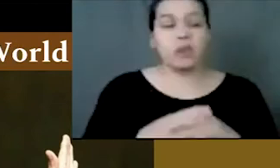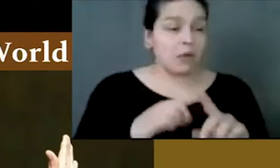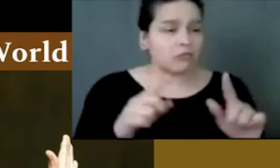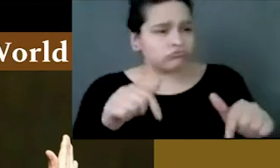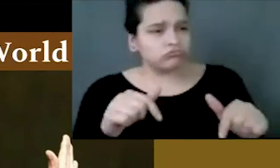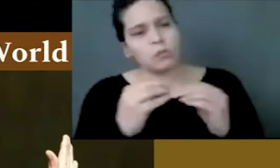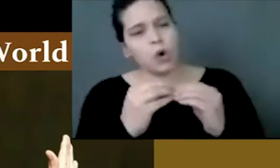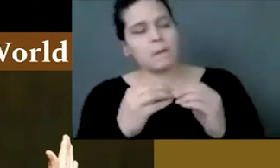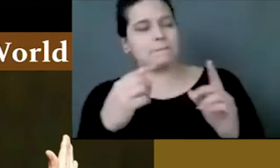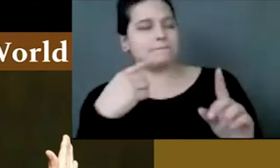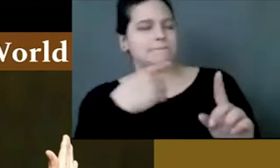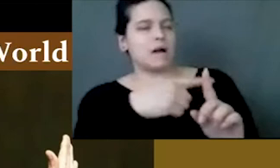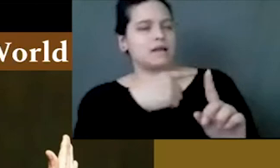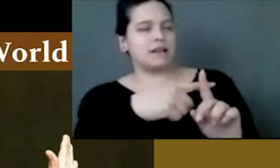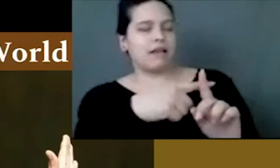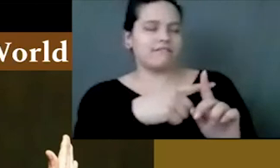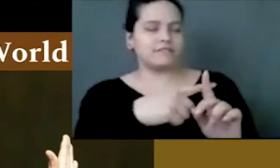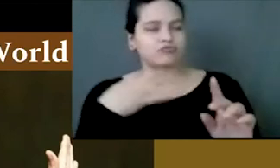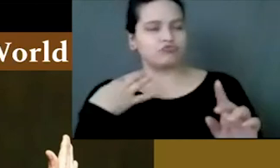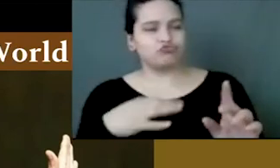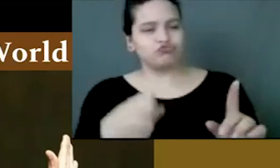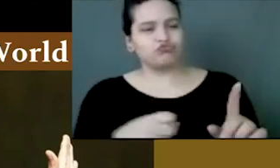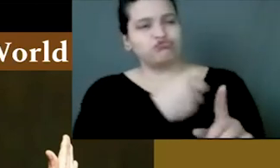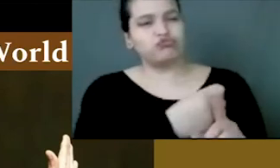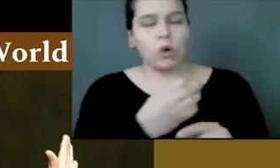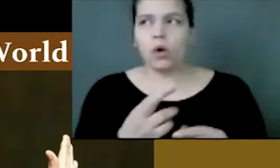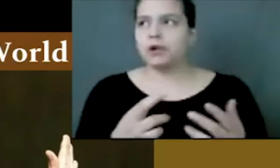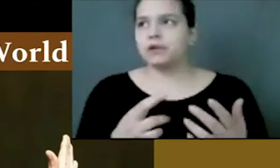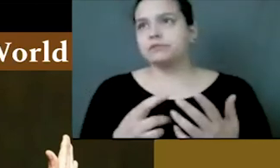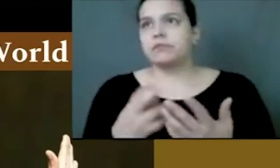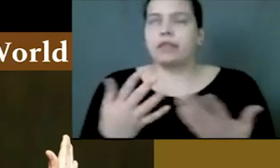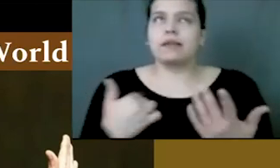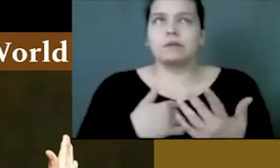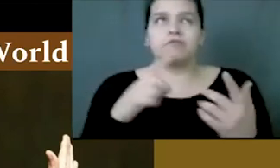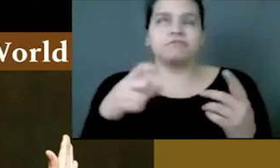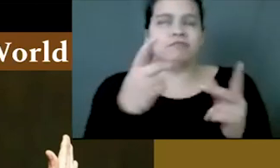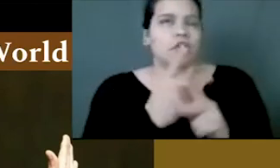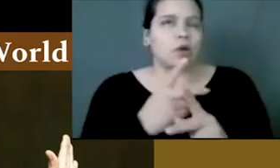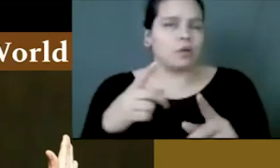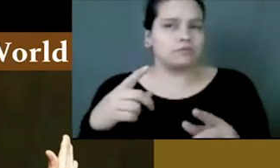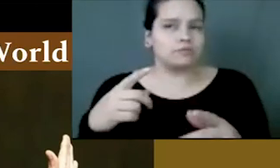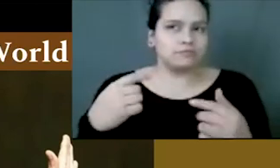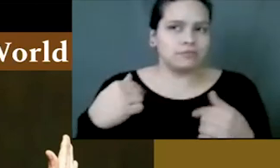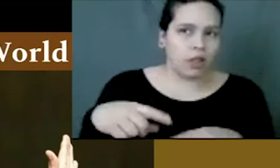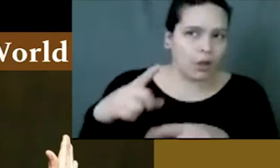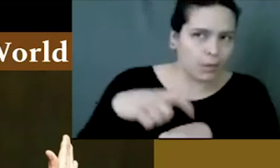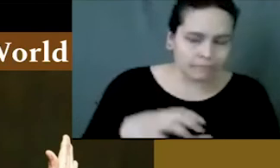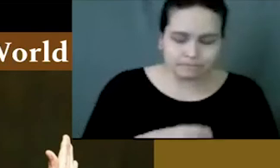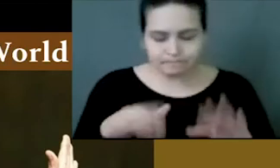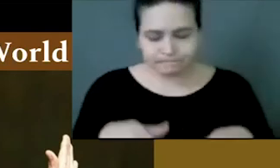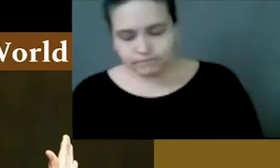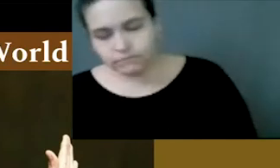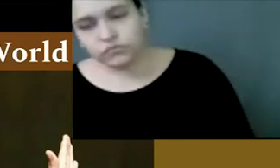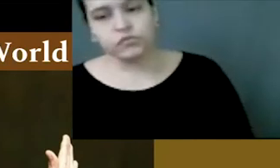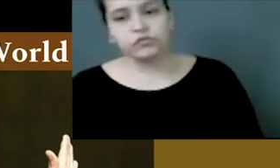But these are the more positive consequences or just things that we've had to